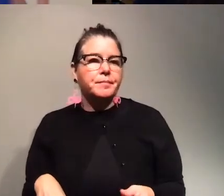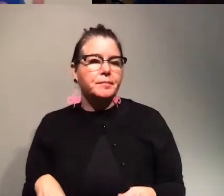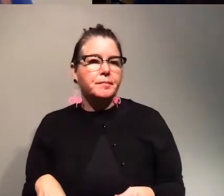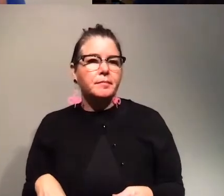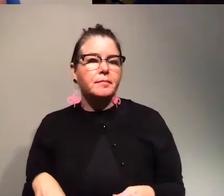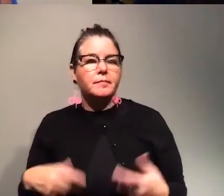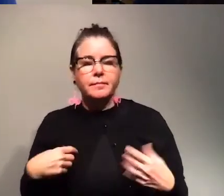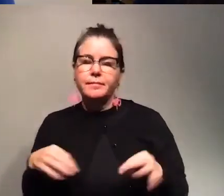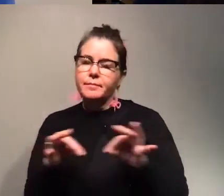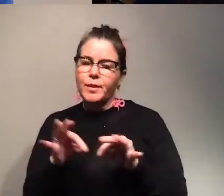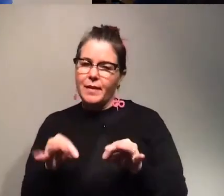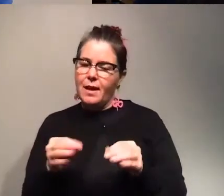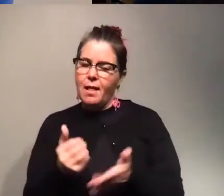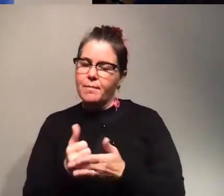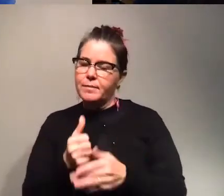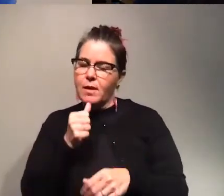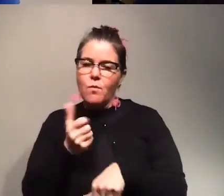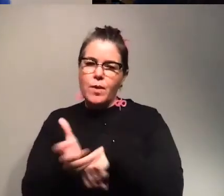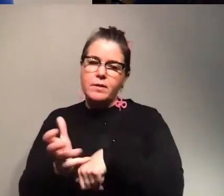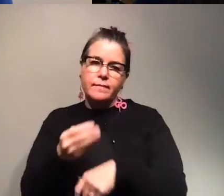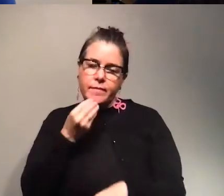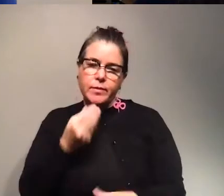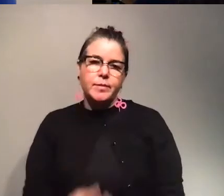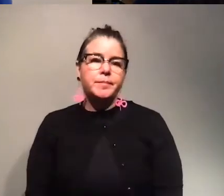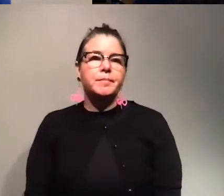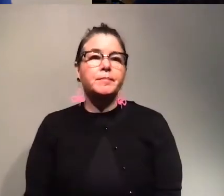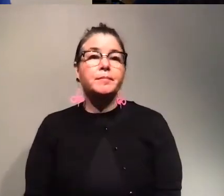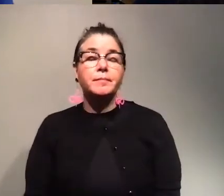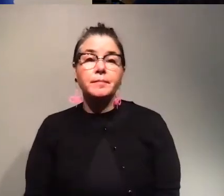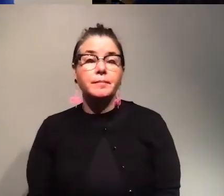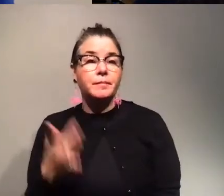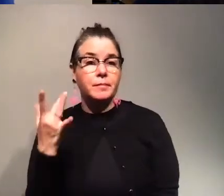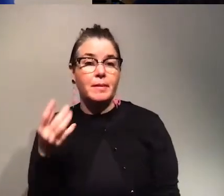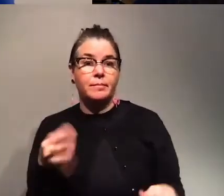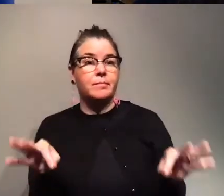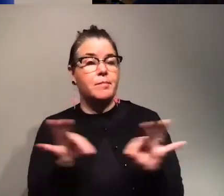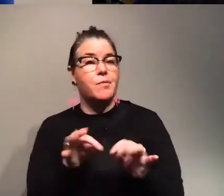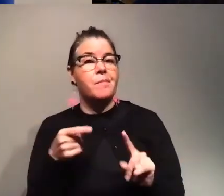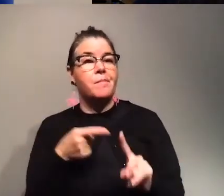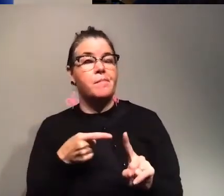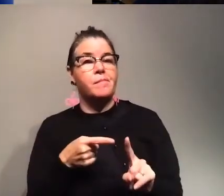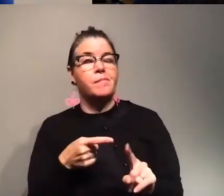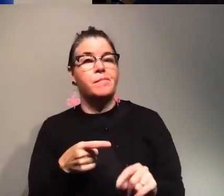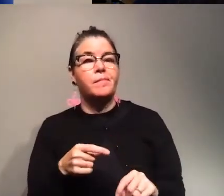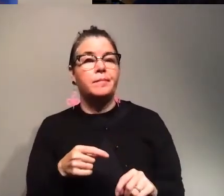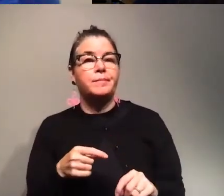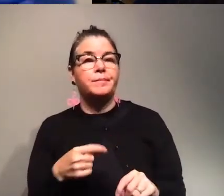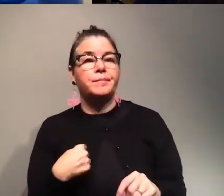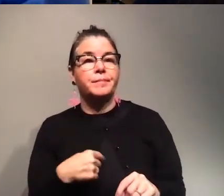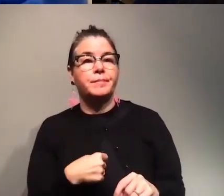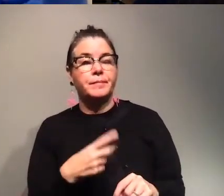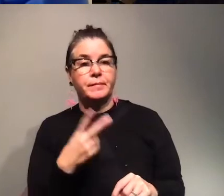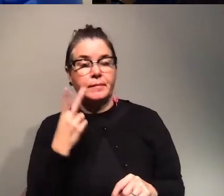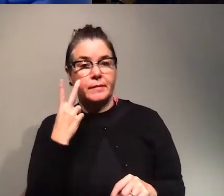waste any food because one big part of that is that once we can see the